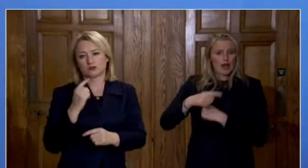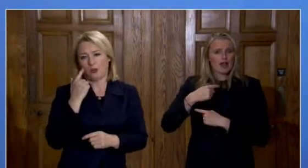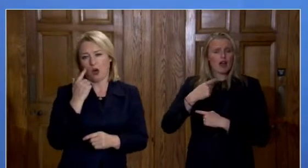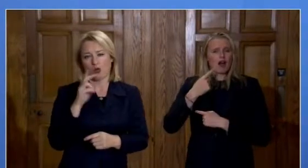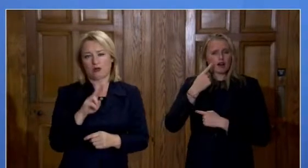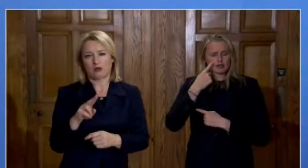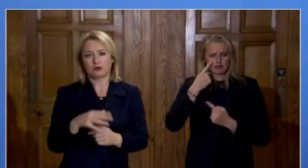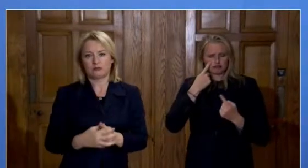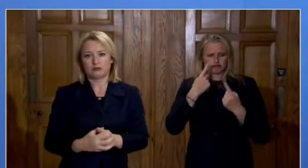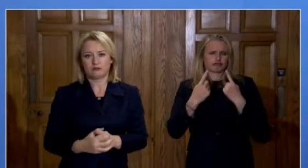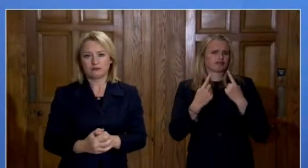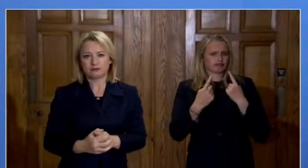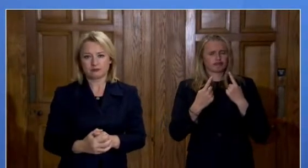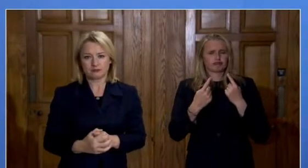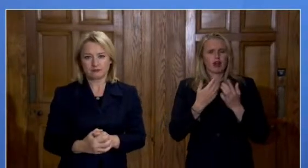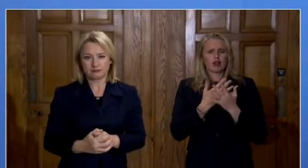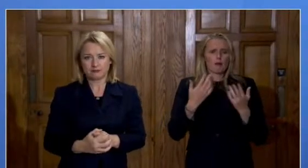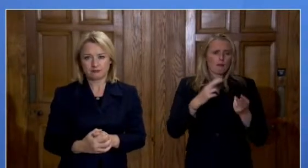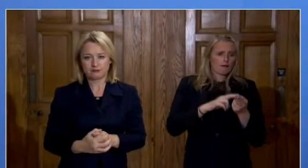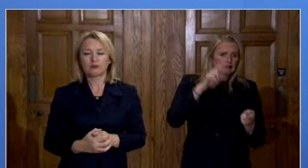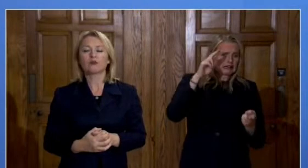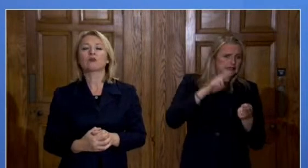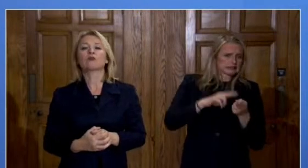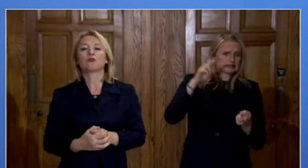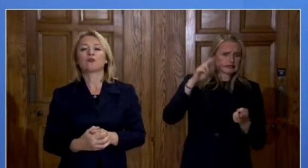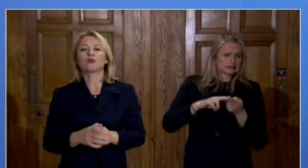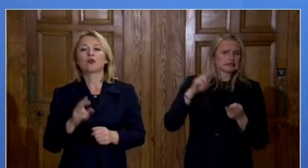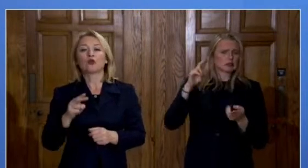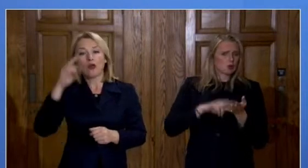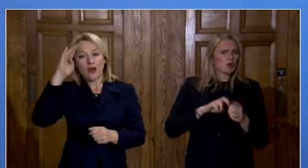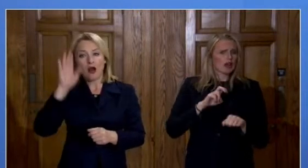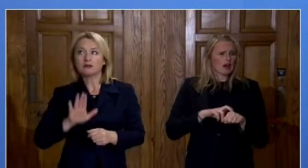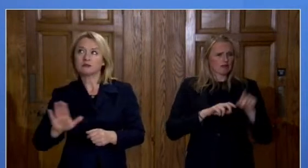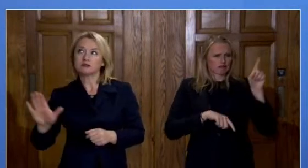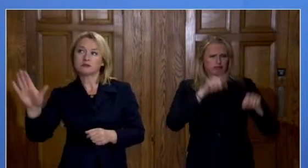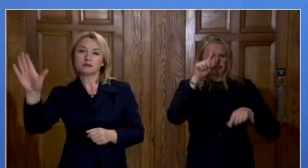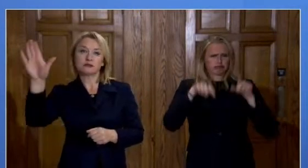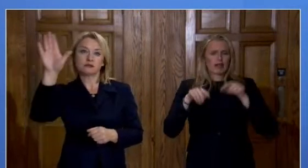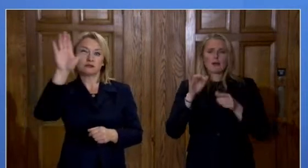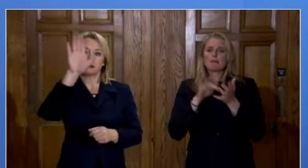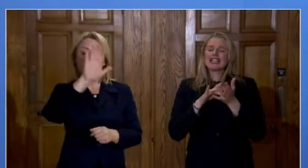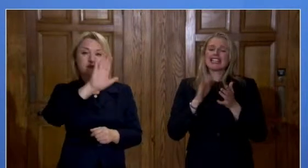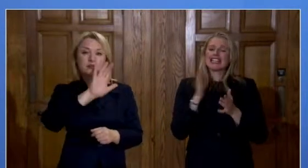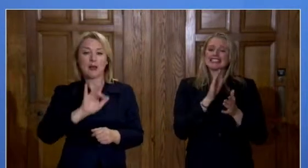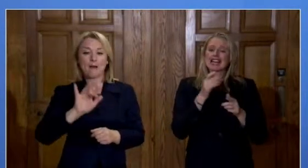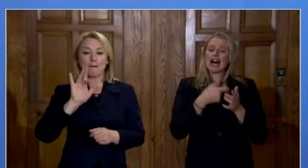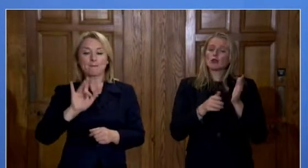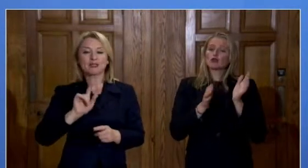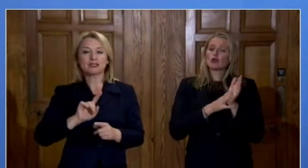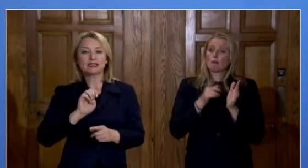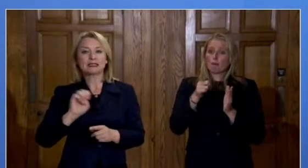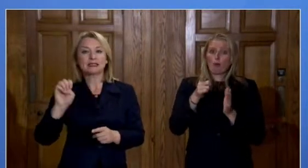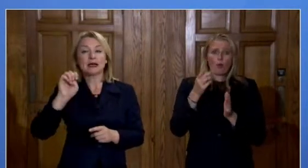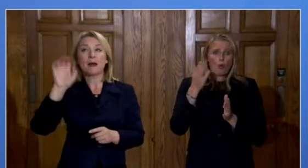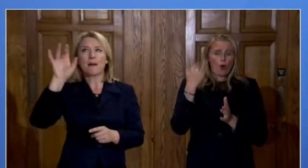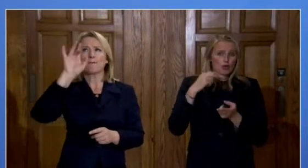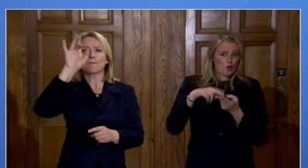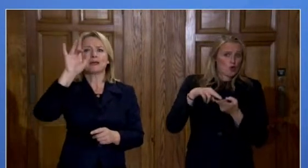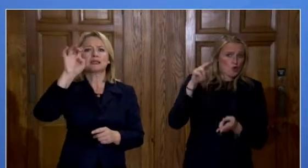difference in regards to the number of cases um across northern ireland you know mid and east antrim council where was one of the first